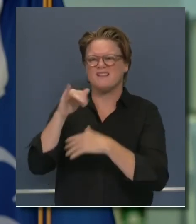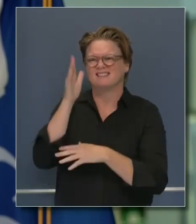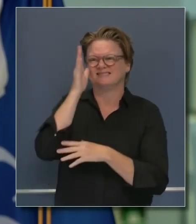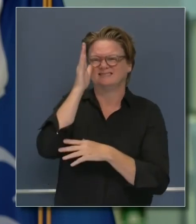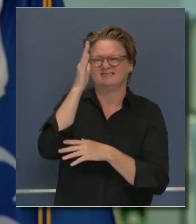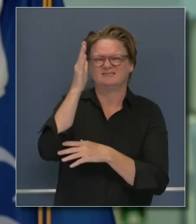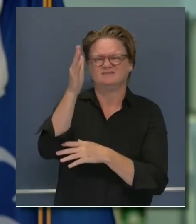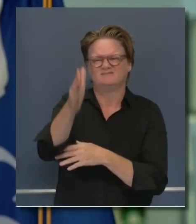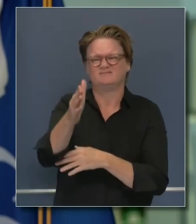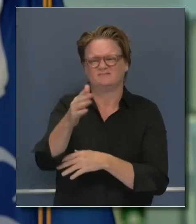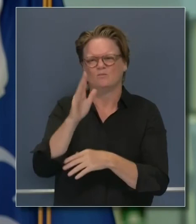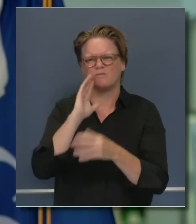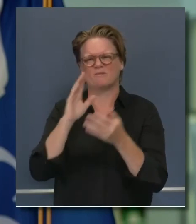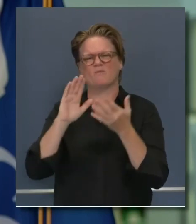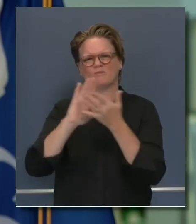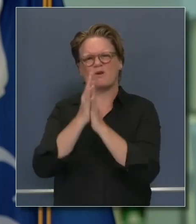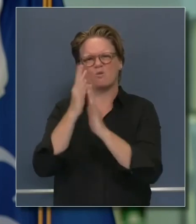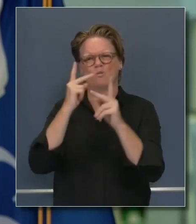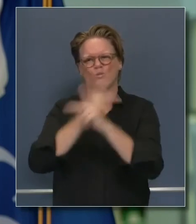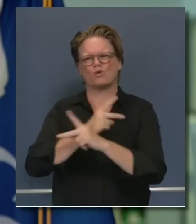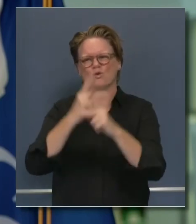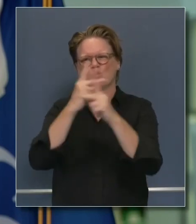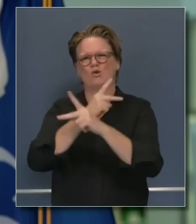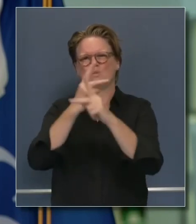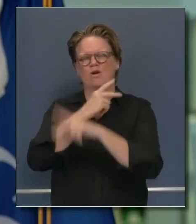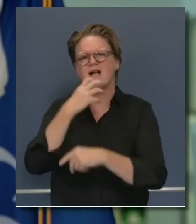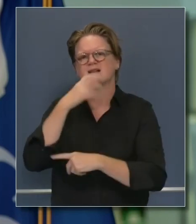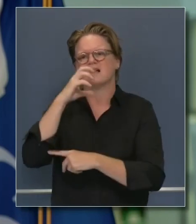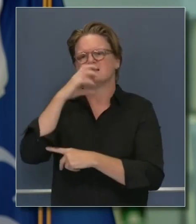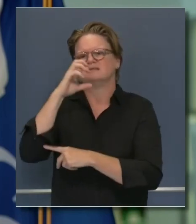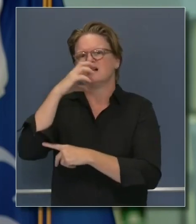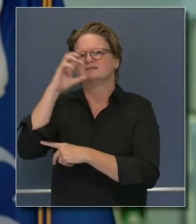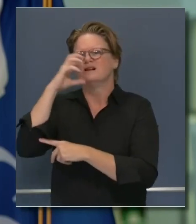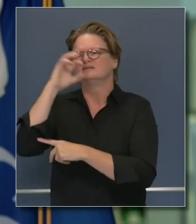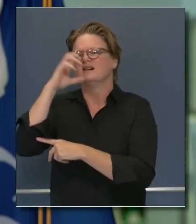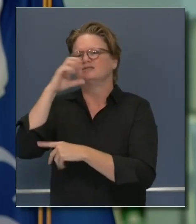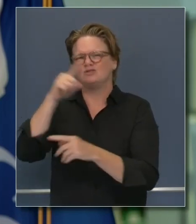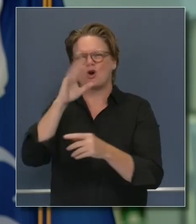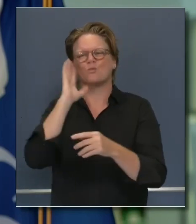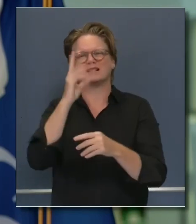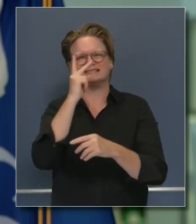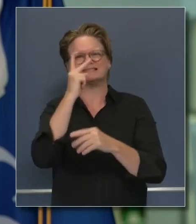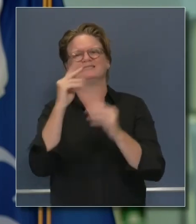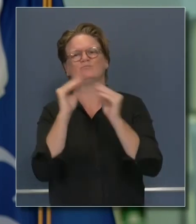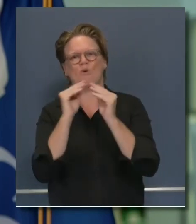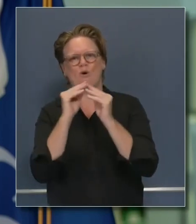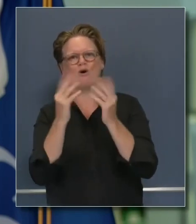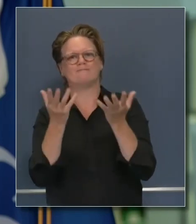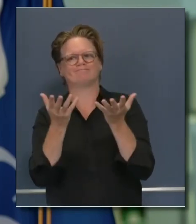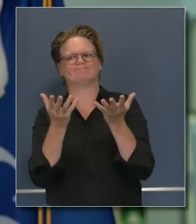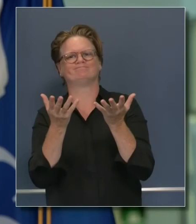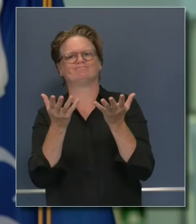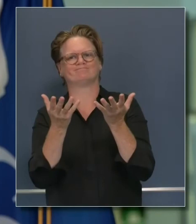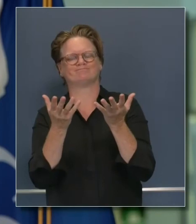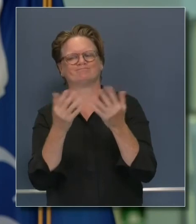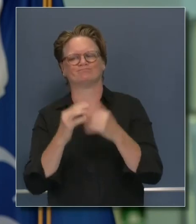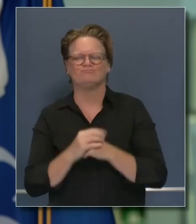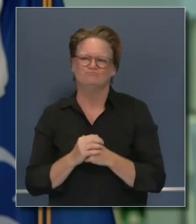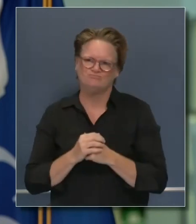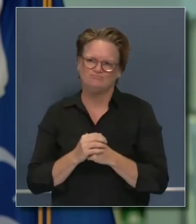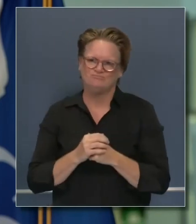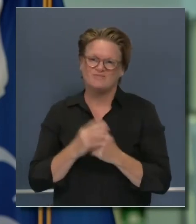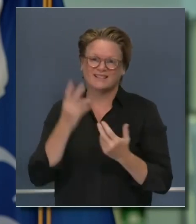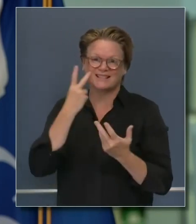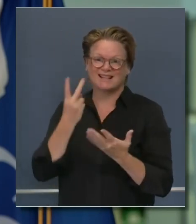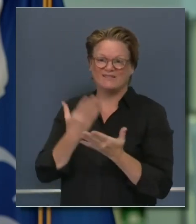That's evidence-based, where the heat is such that we have fires the likes of which